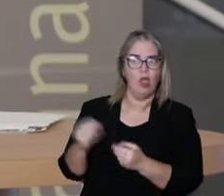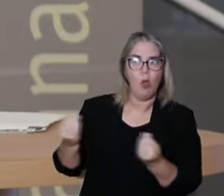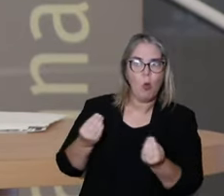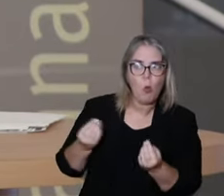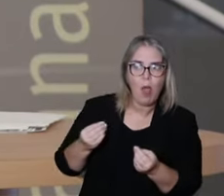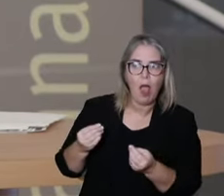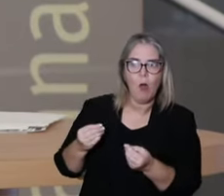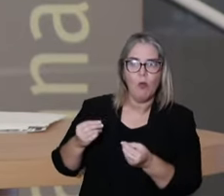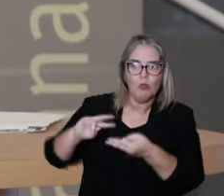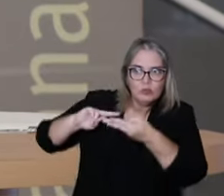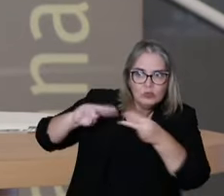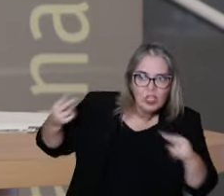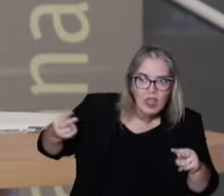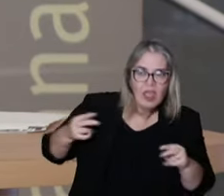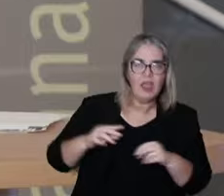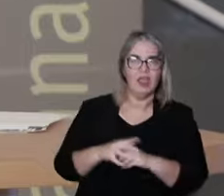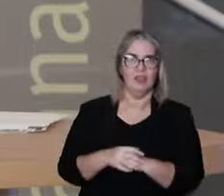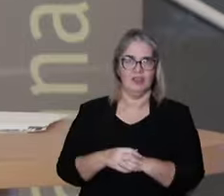our culture.